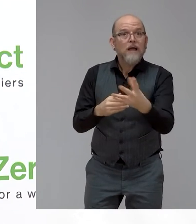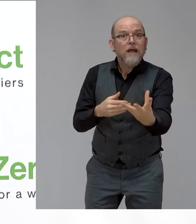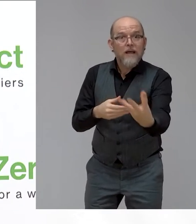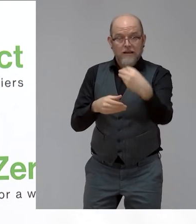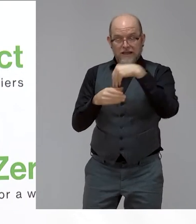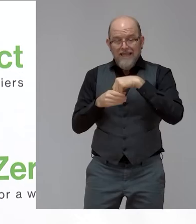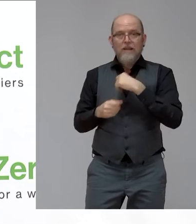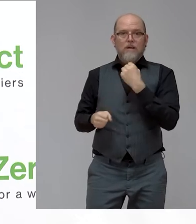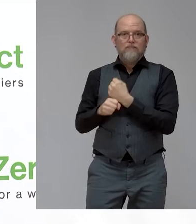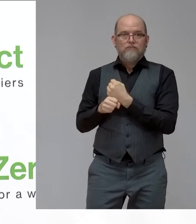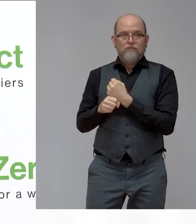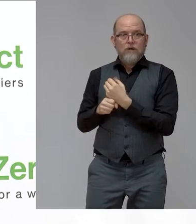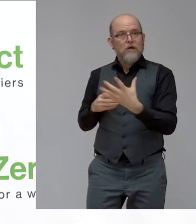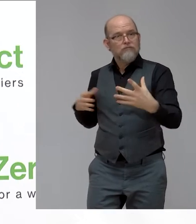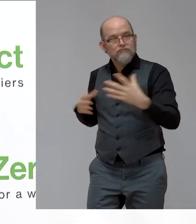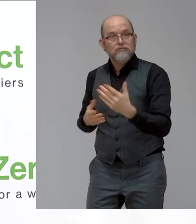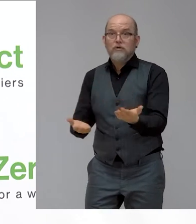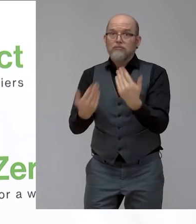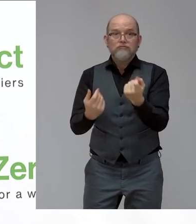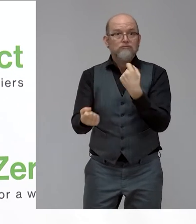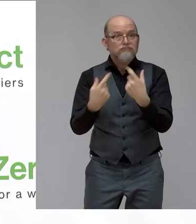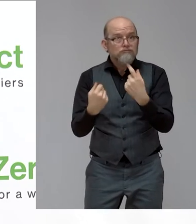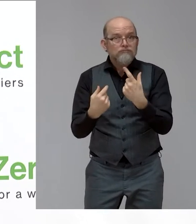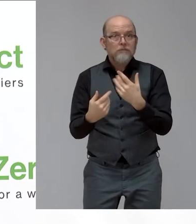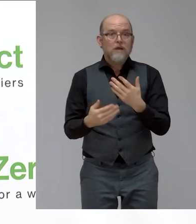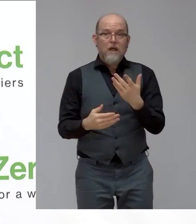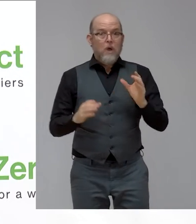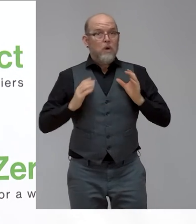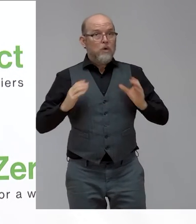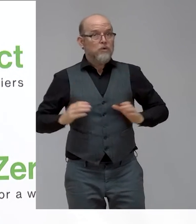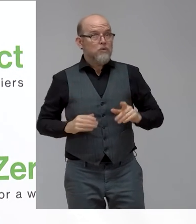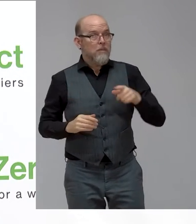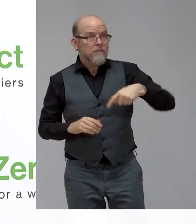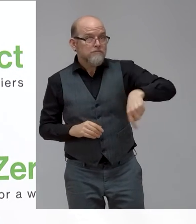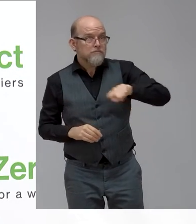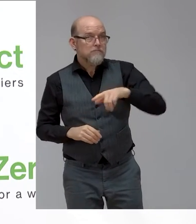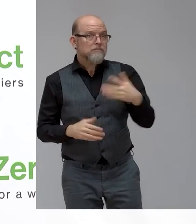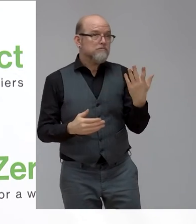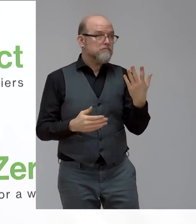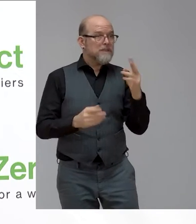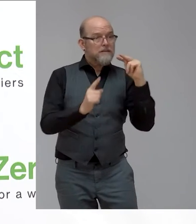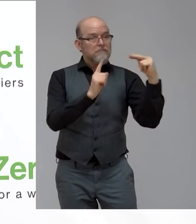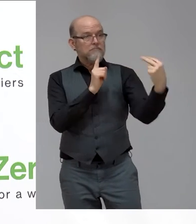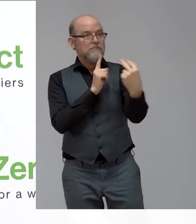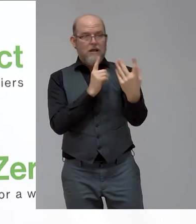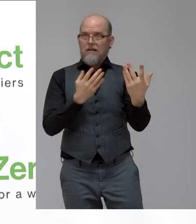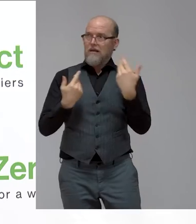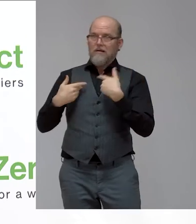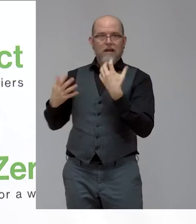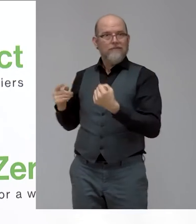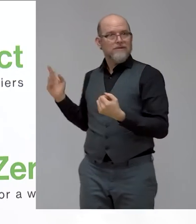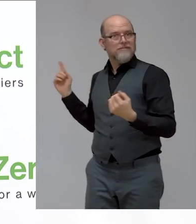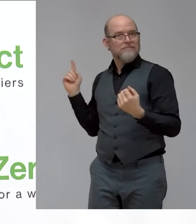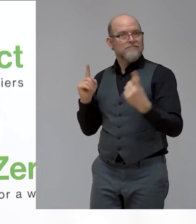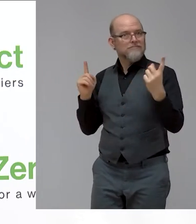represent this type of customers within our employees. At the end of the day, if we want to serve a very diversified